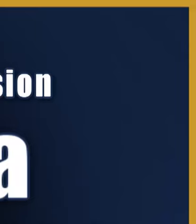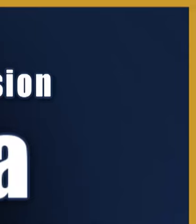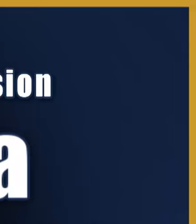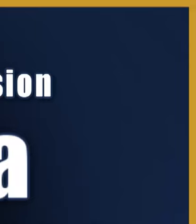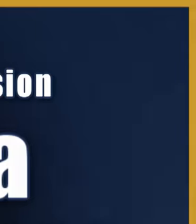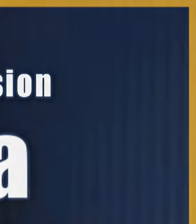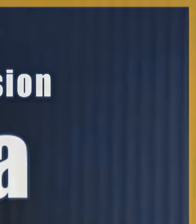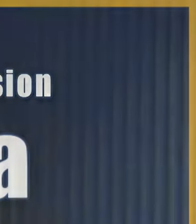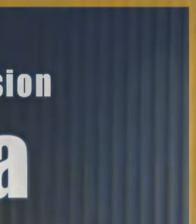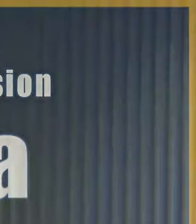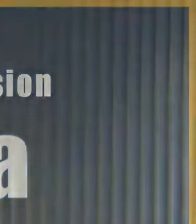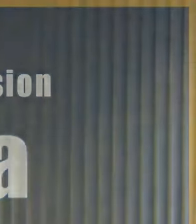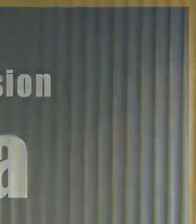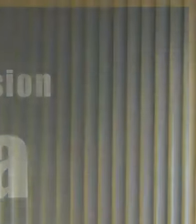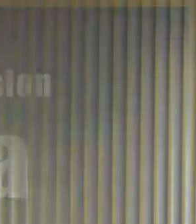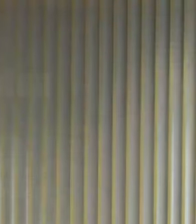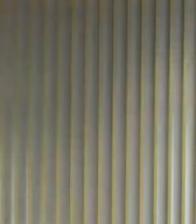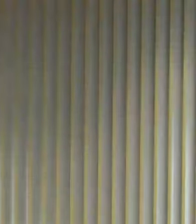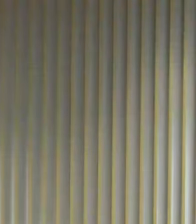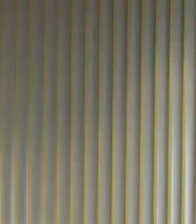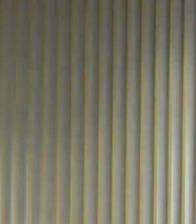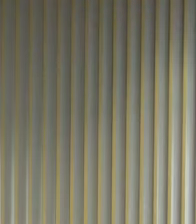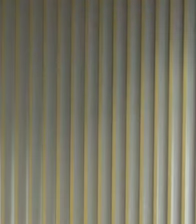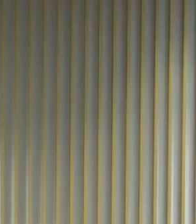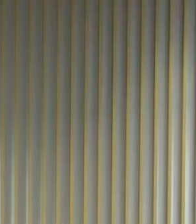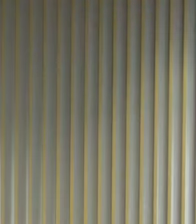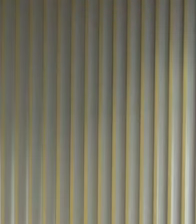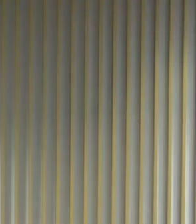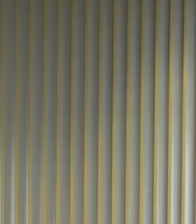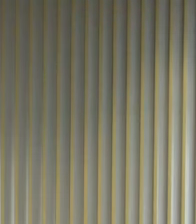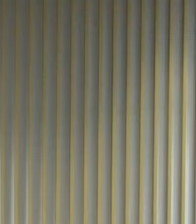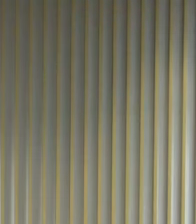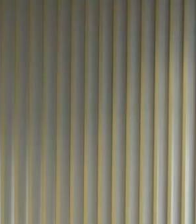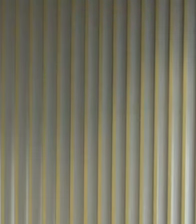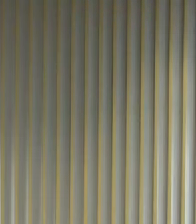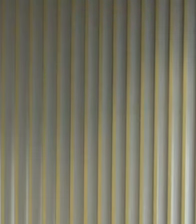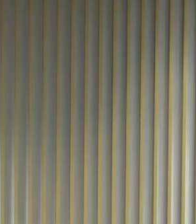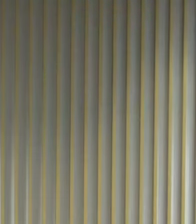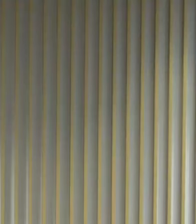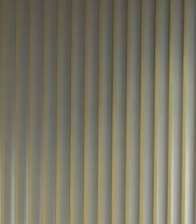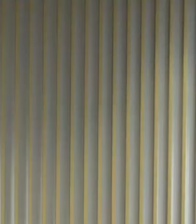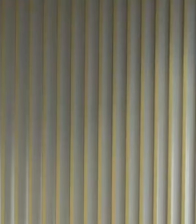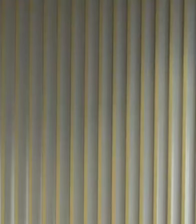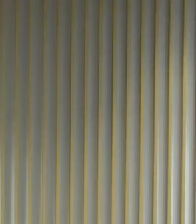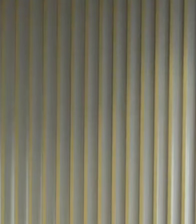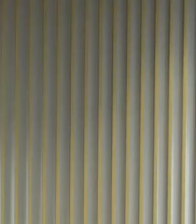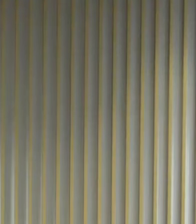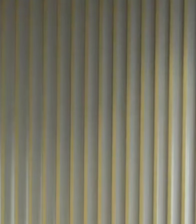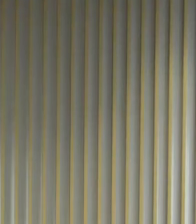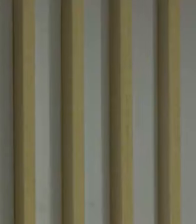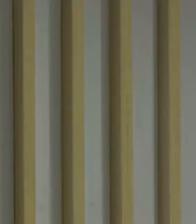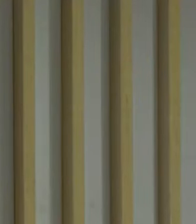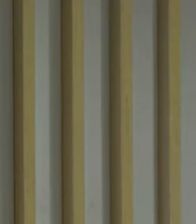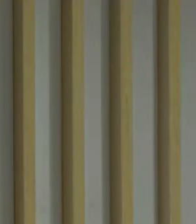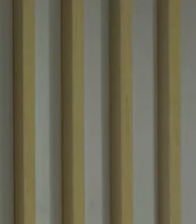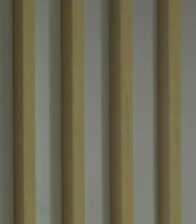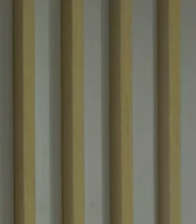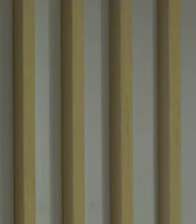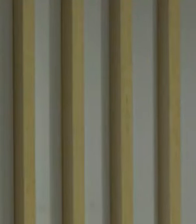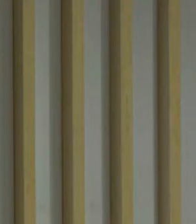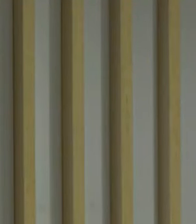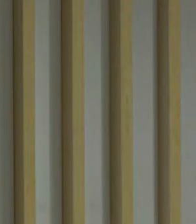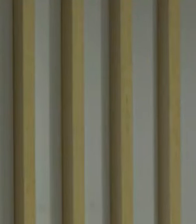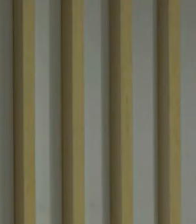Good afternoon, everyone. If you could please take any outside conversations to the foyer, greatly appreciate it. want to get our post-open meeting press